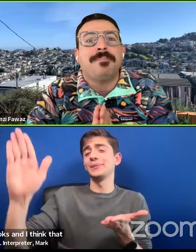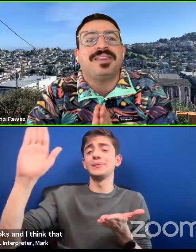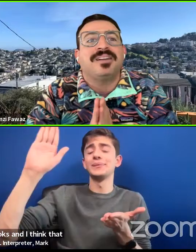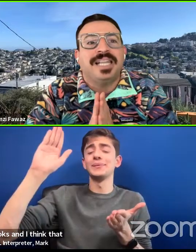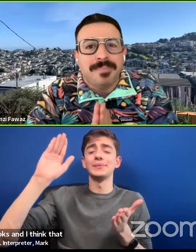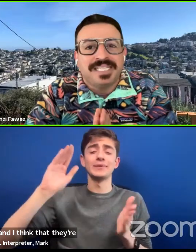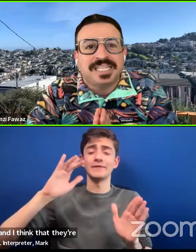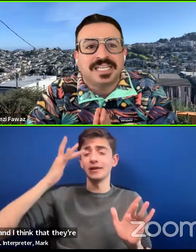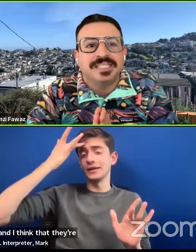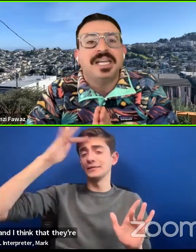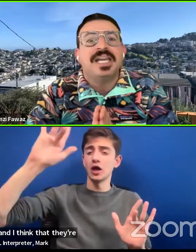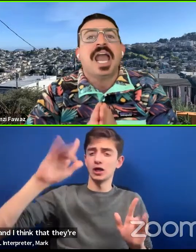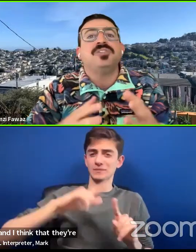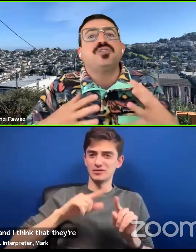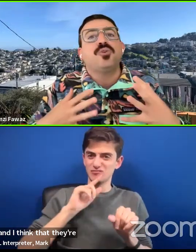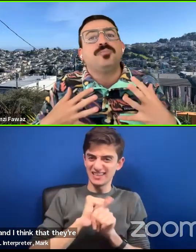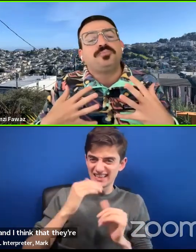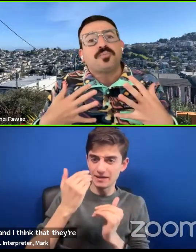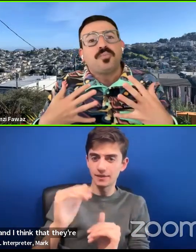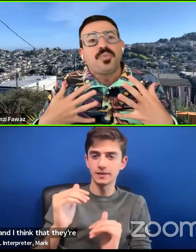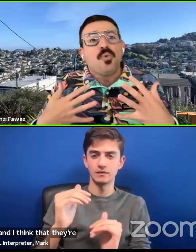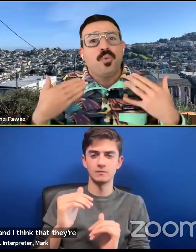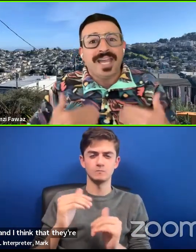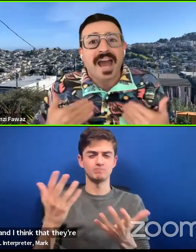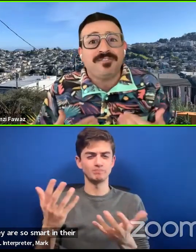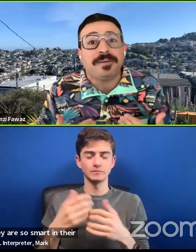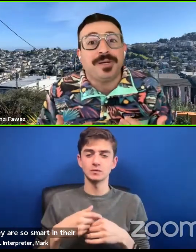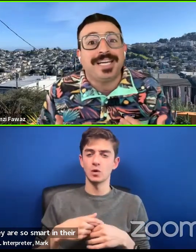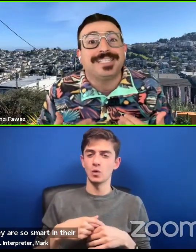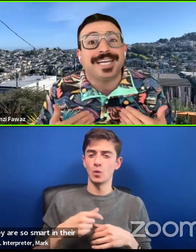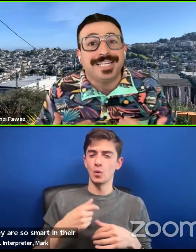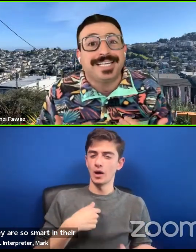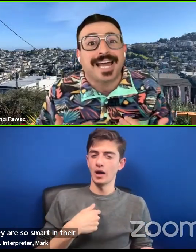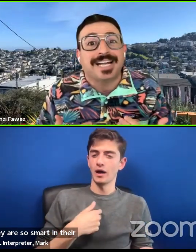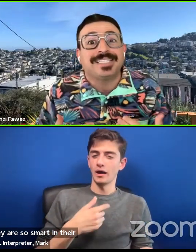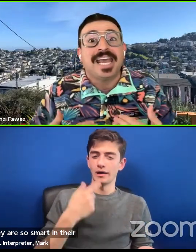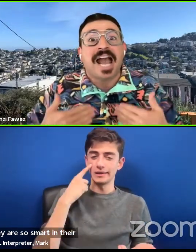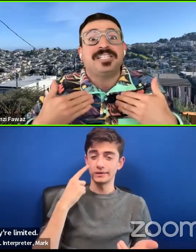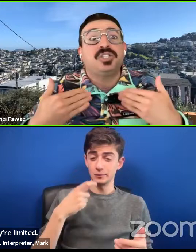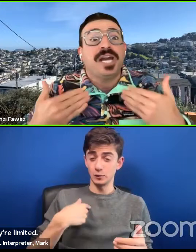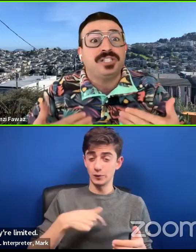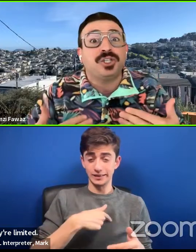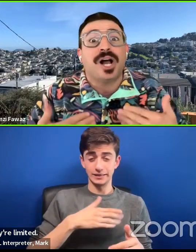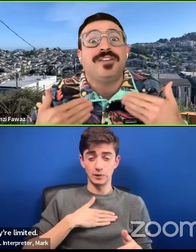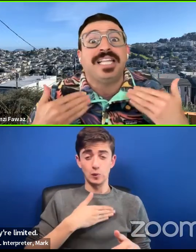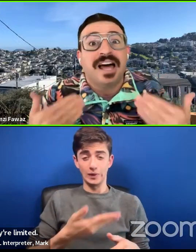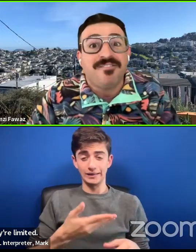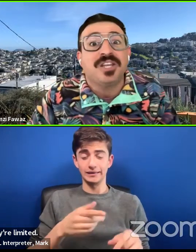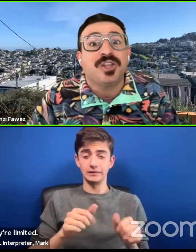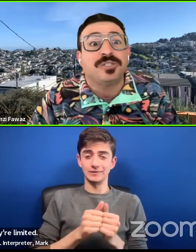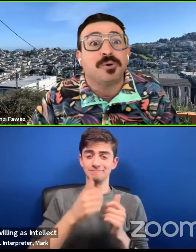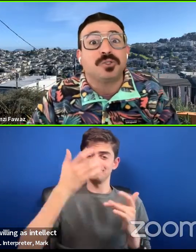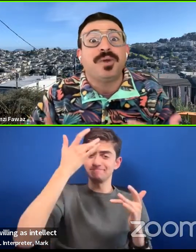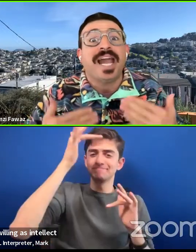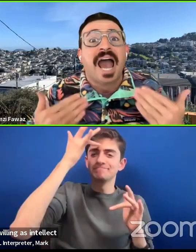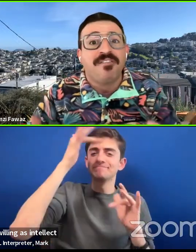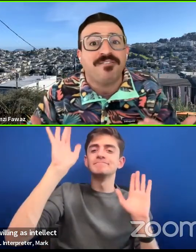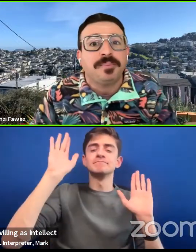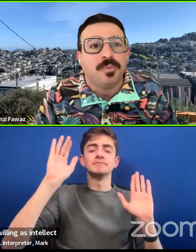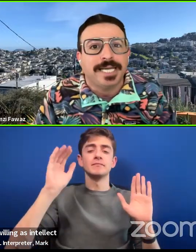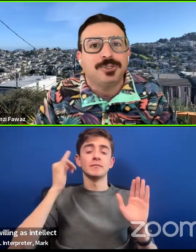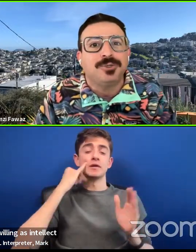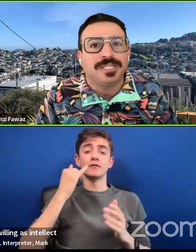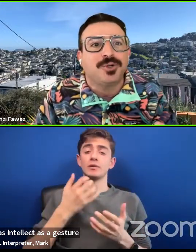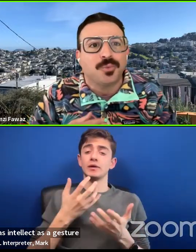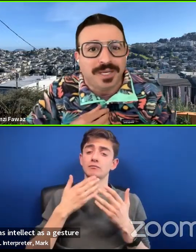in their own way, but they're limited. And so we have to be willing as intellect, as a gesture of loving those books, we